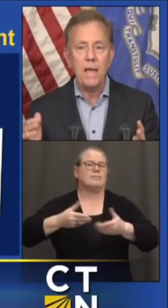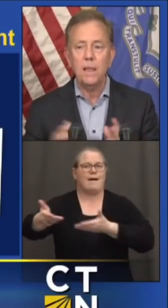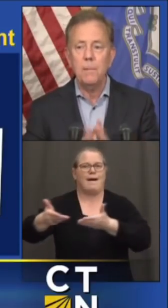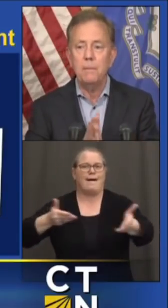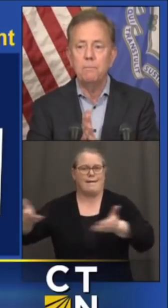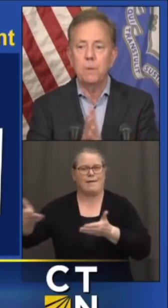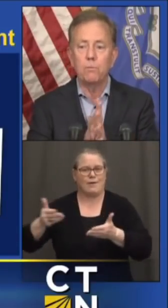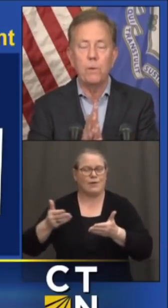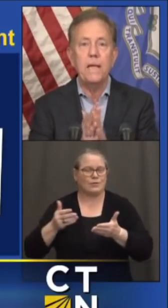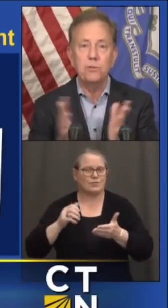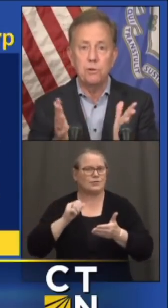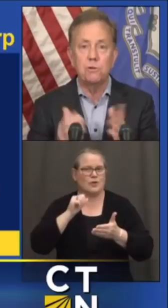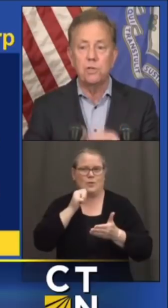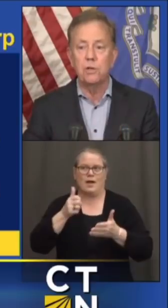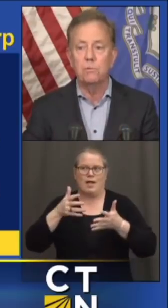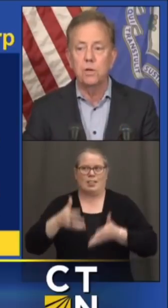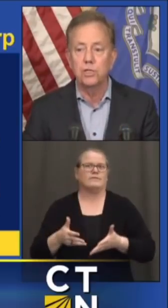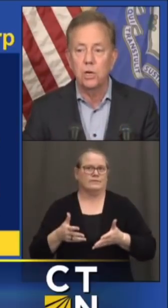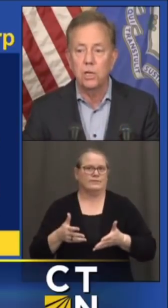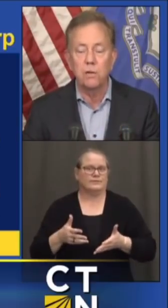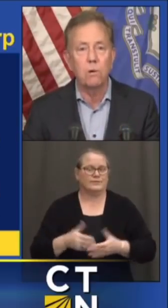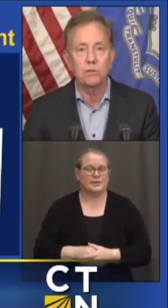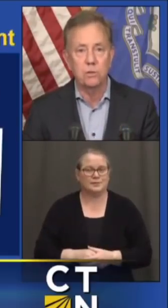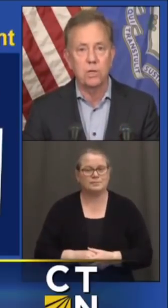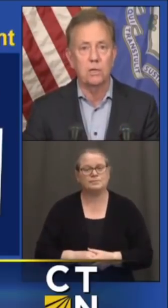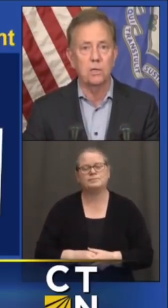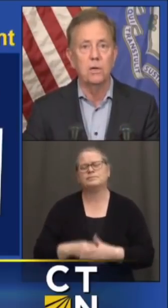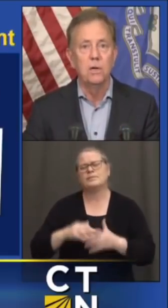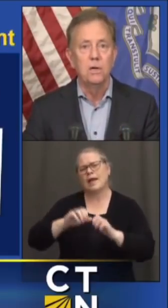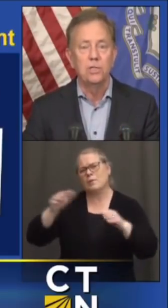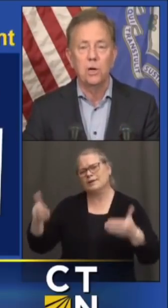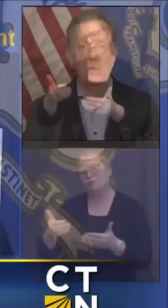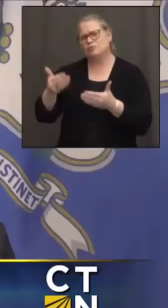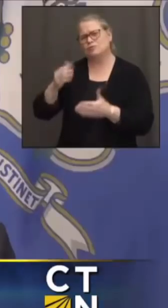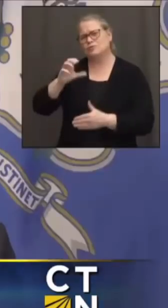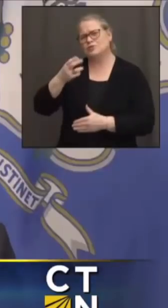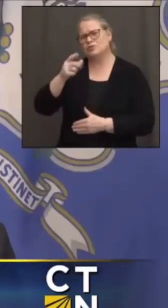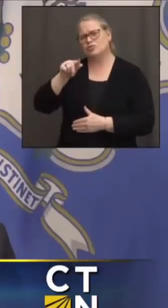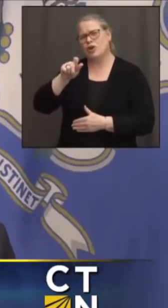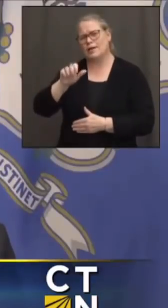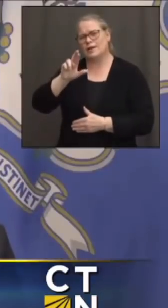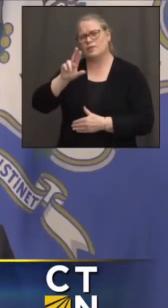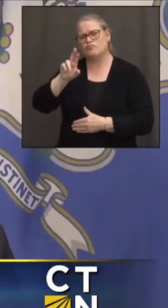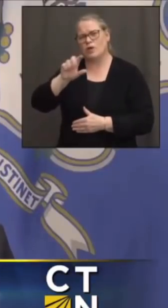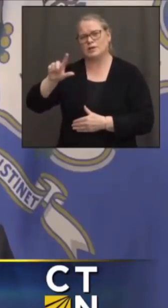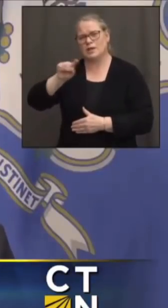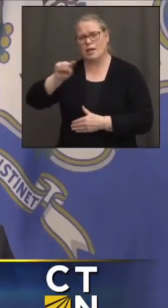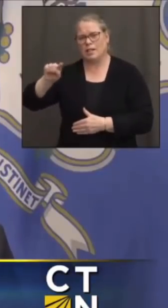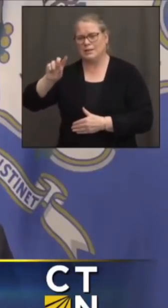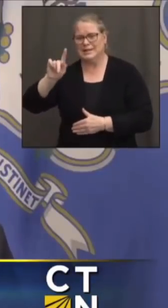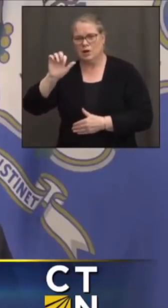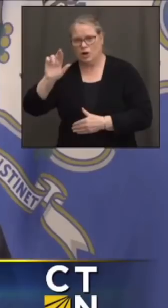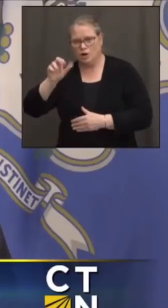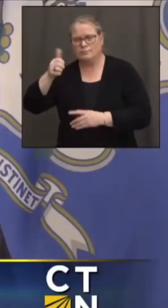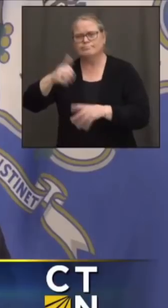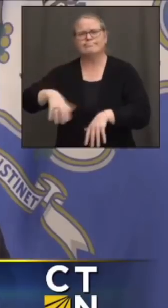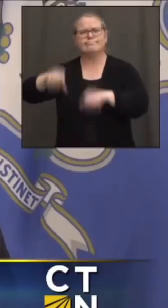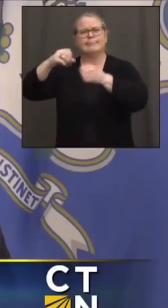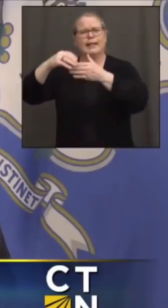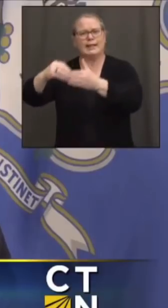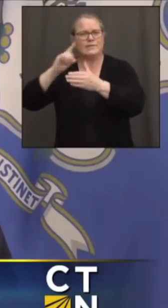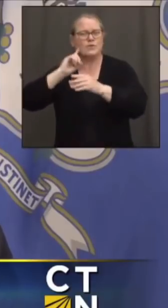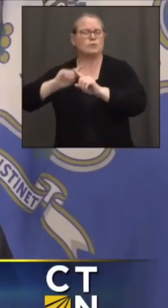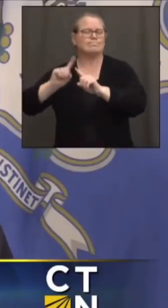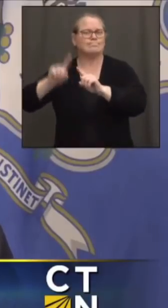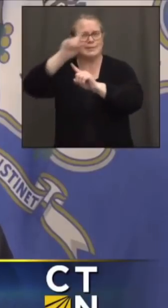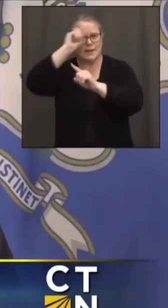With that, let me reintroduce to you Charlene Russell Tucker. Charlene is taking the lead on our summer programs. tell you a little bit